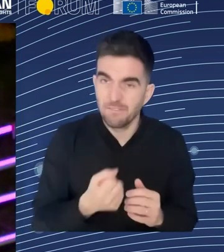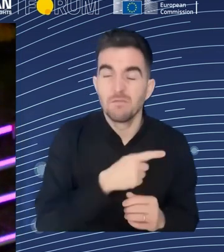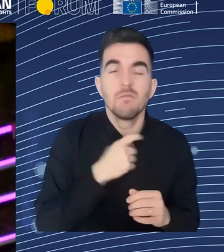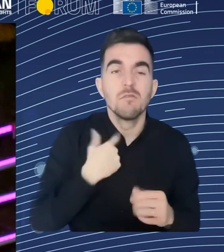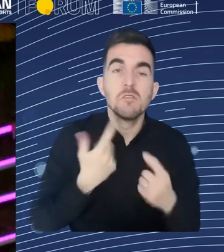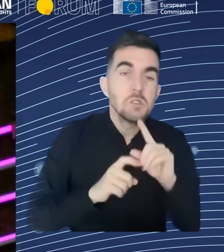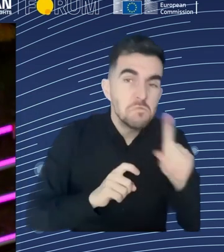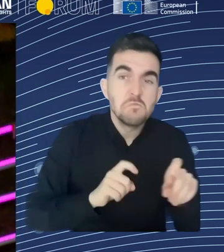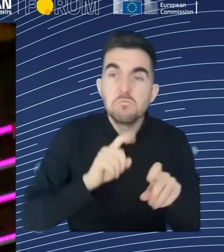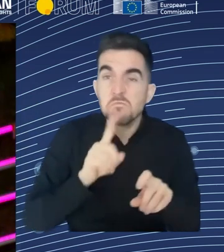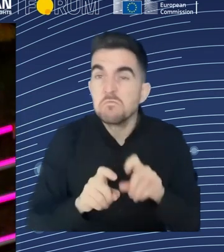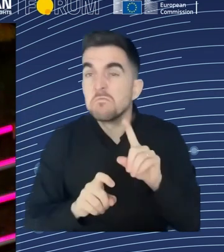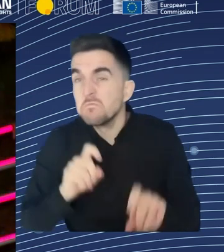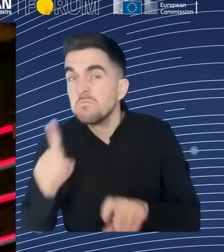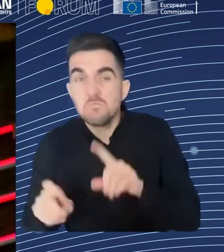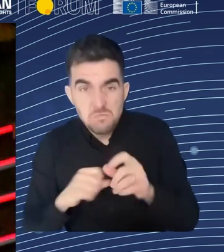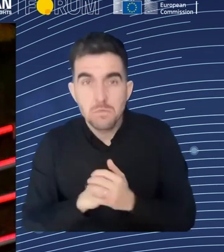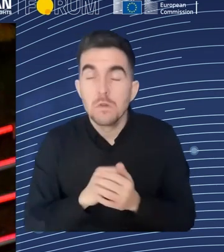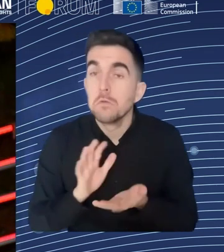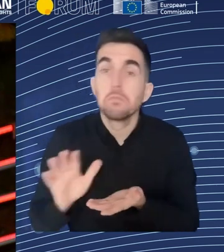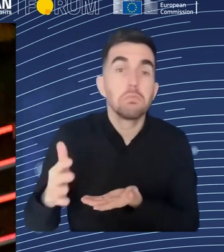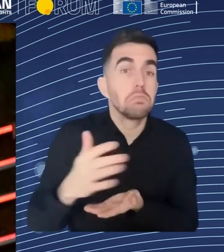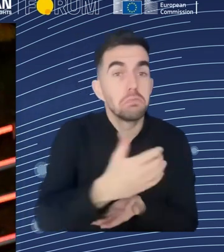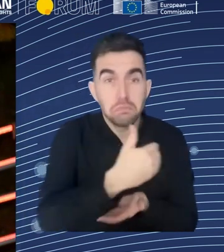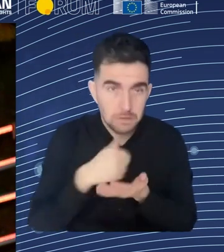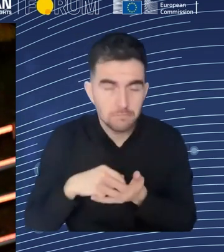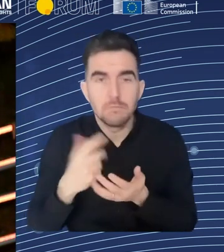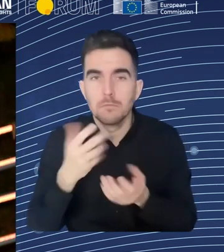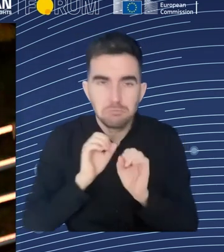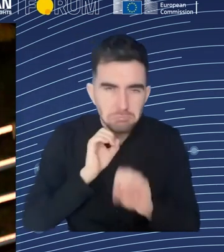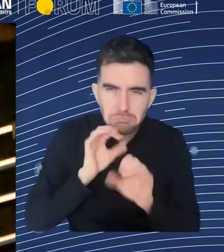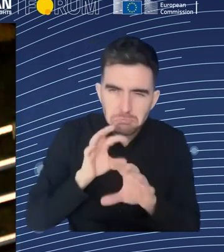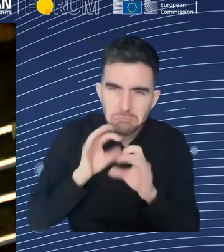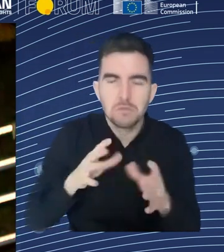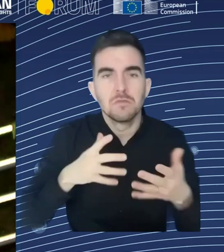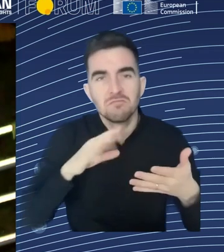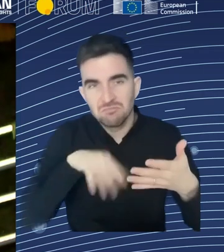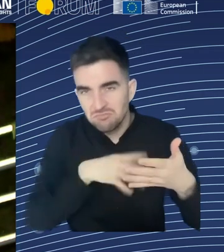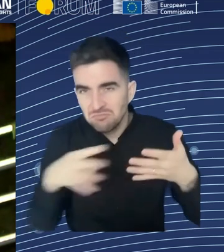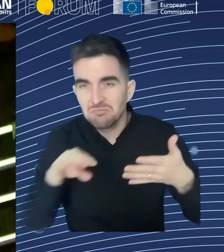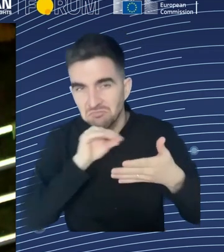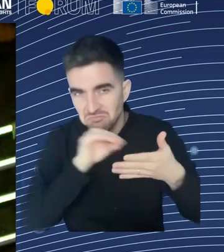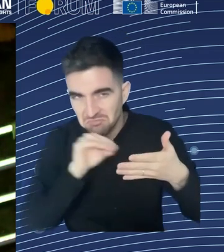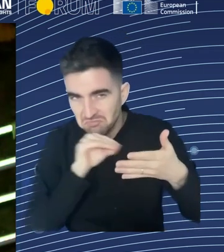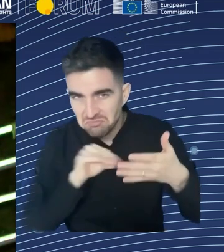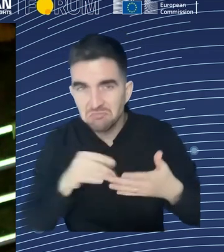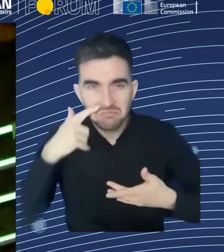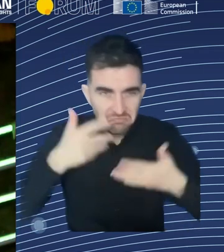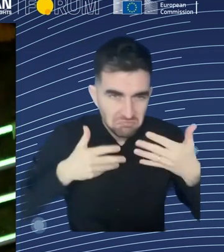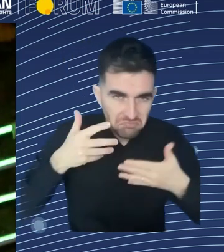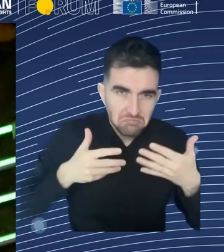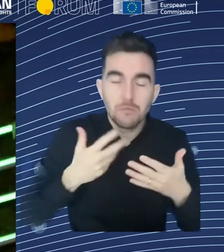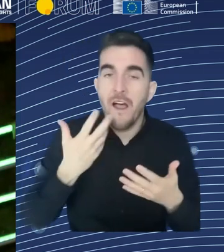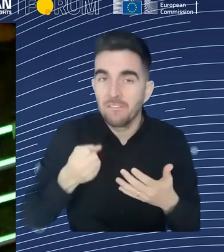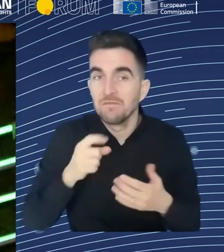descriptives. So one is that there's relatively few firms that have already adopted AI, about 5% of the firms